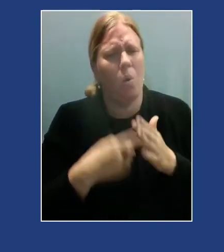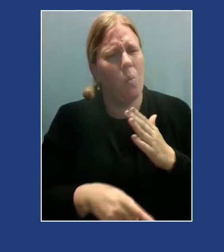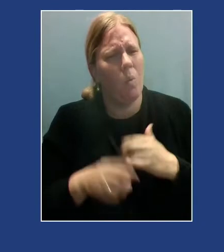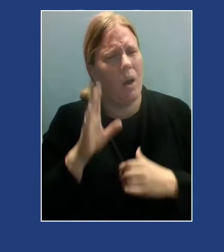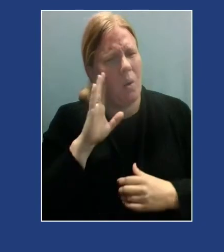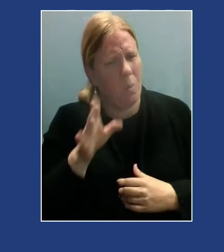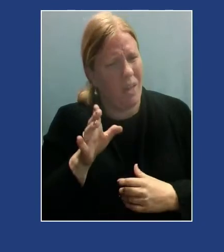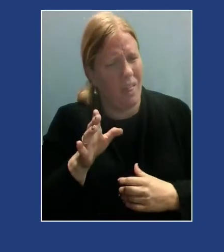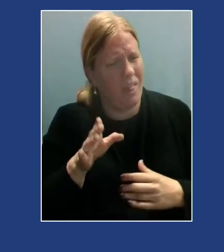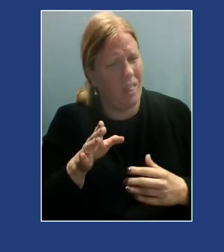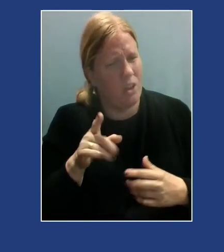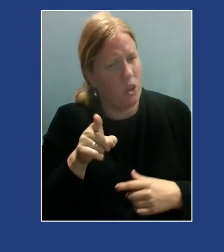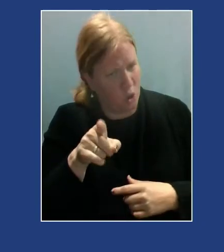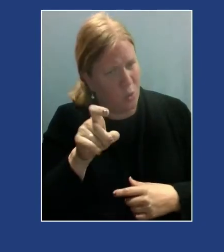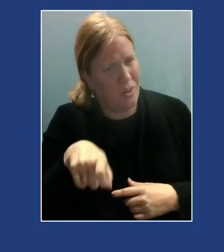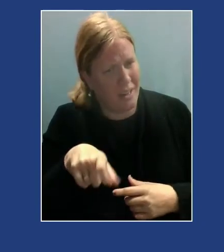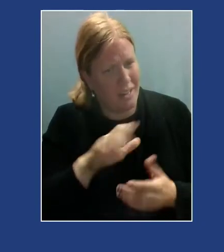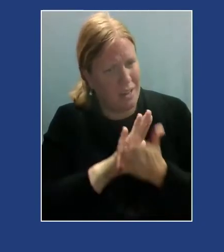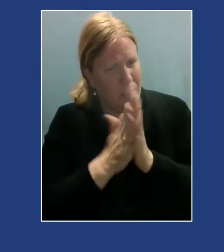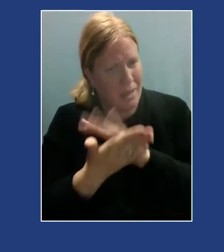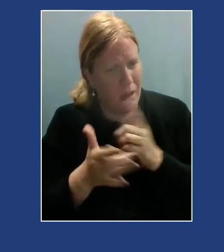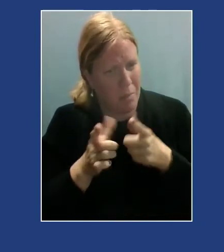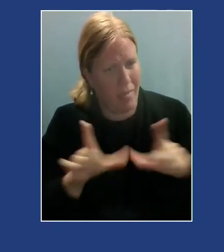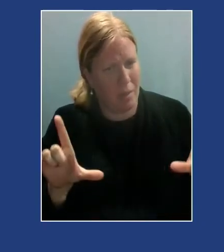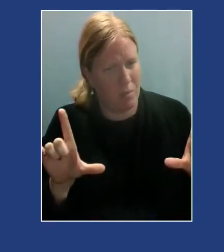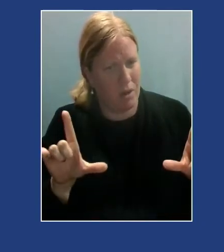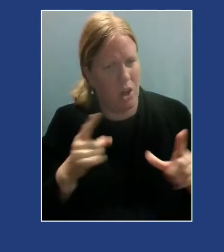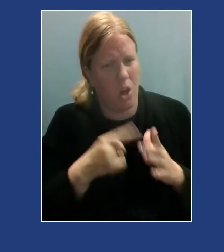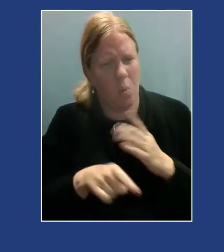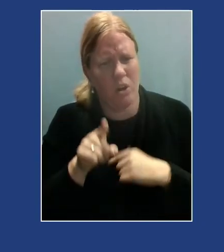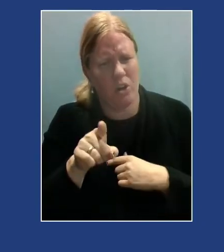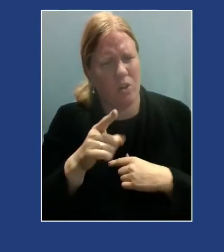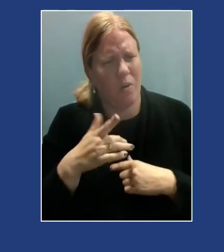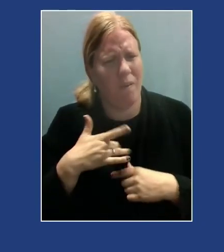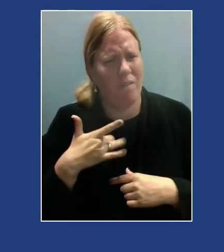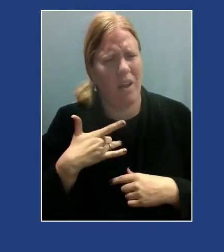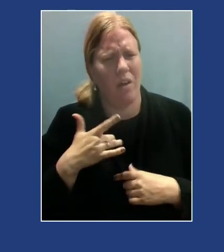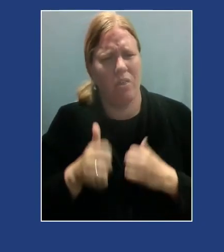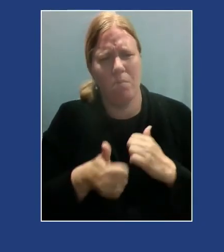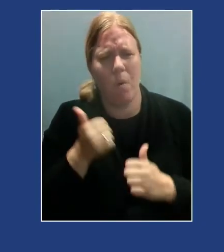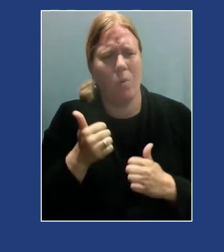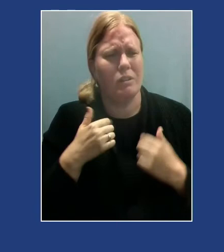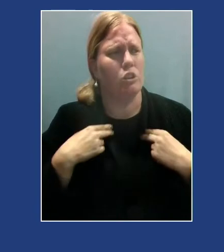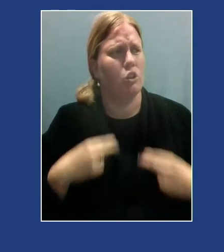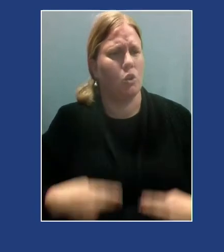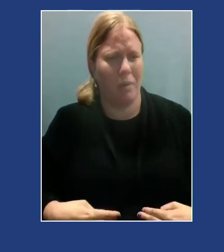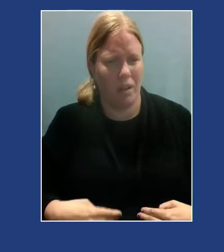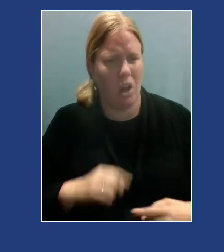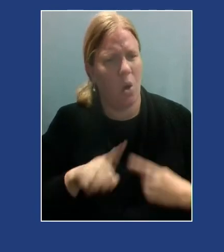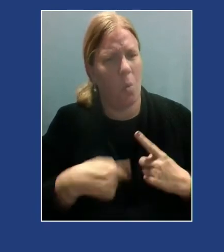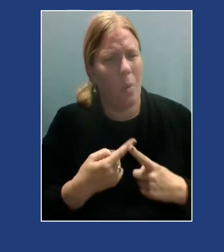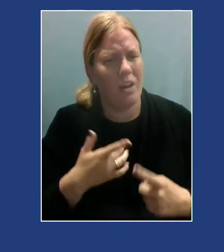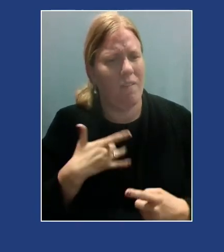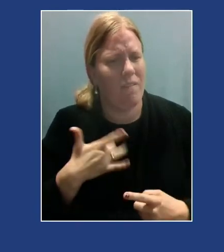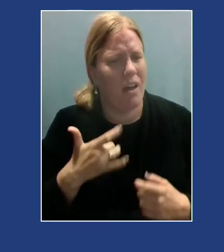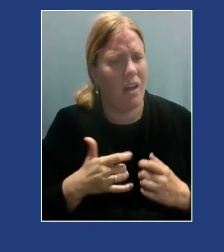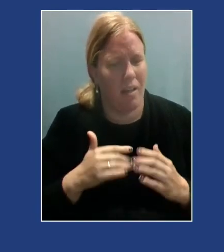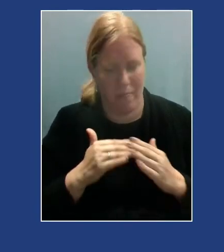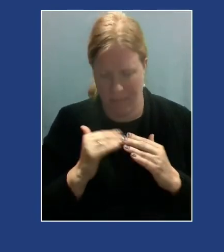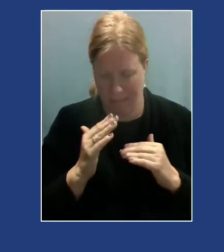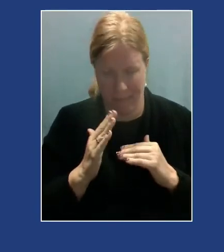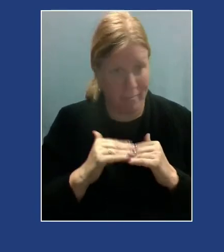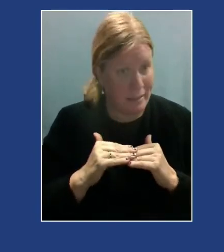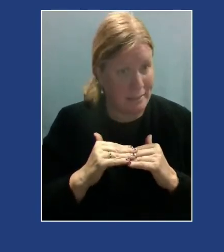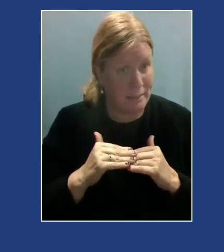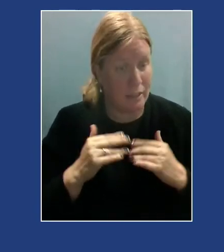liberated? When do you feel the most human? When do you feel the least human? What are the ways your lineage